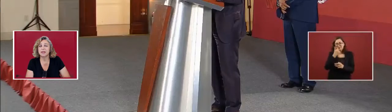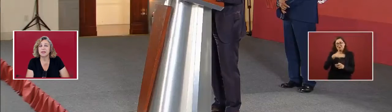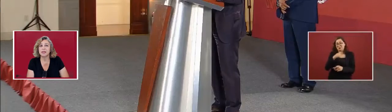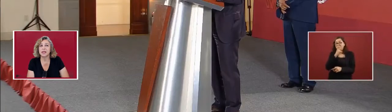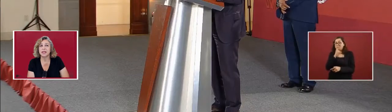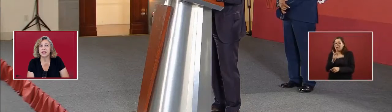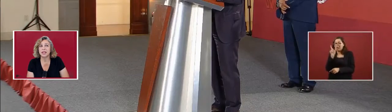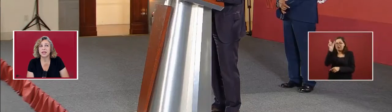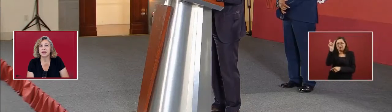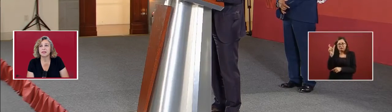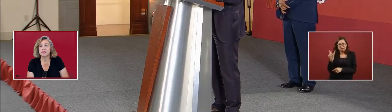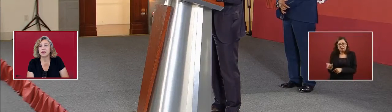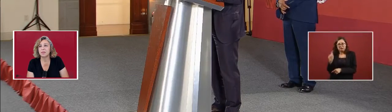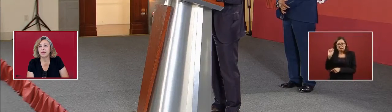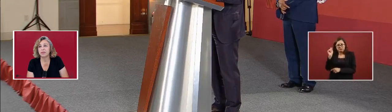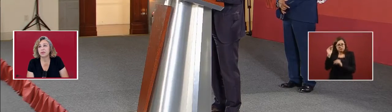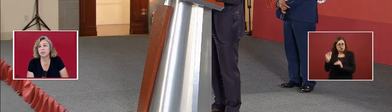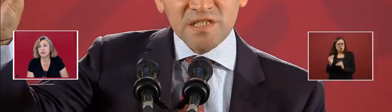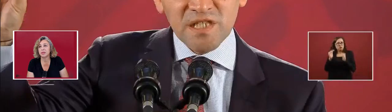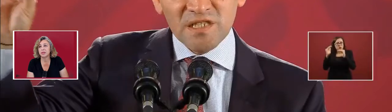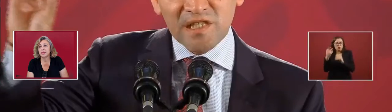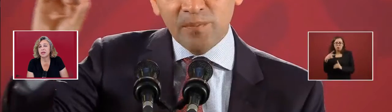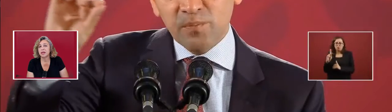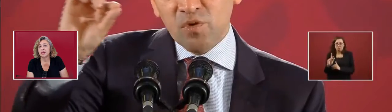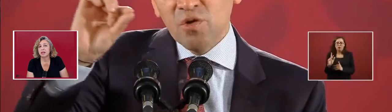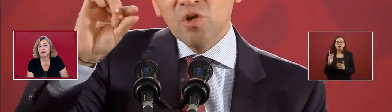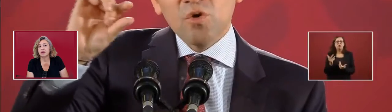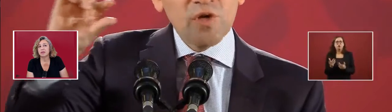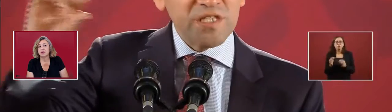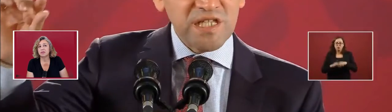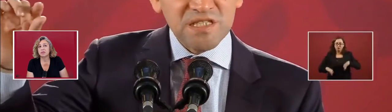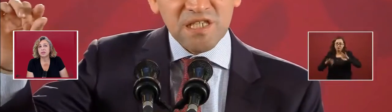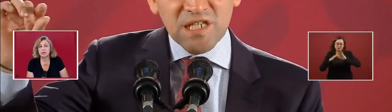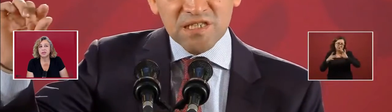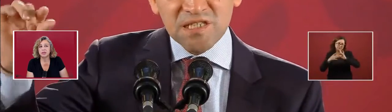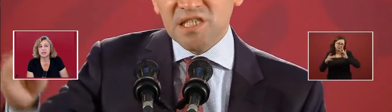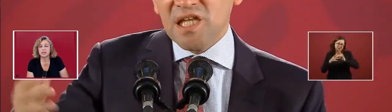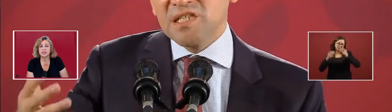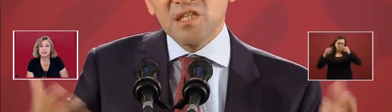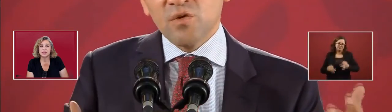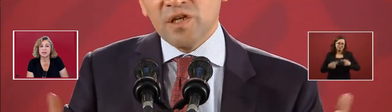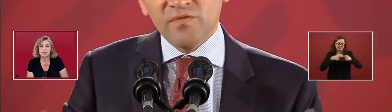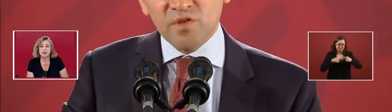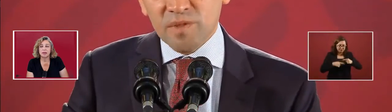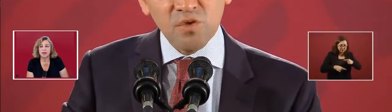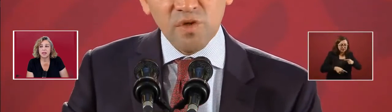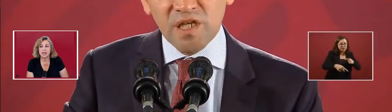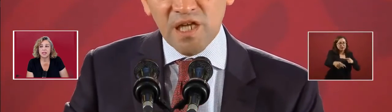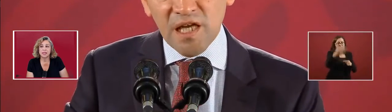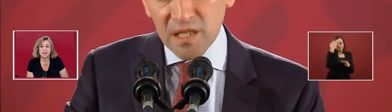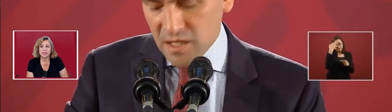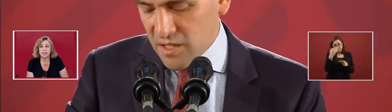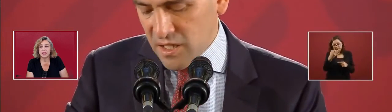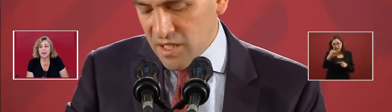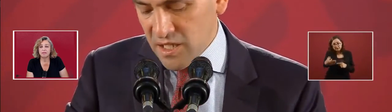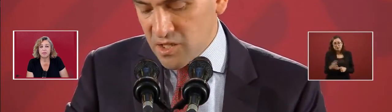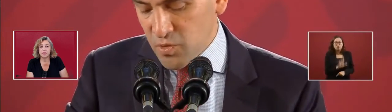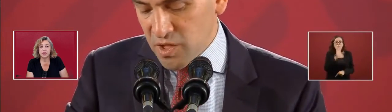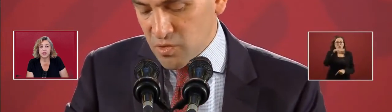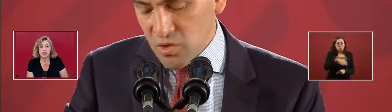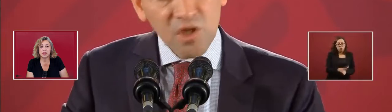But technically, some have to do with long-term series, elasticity